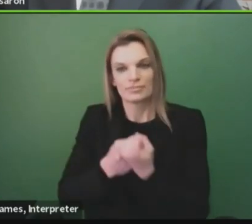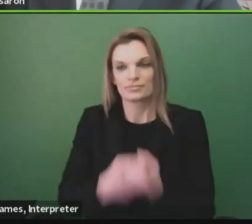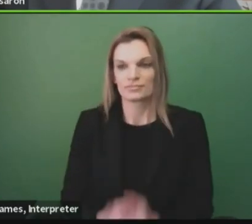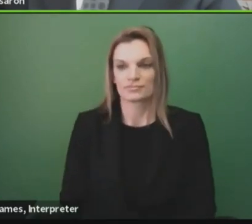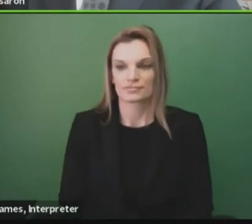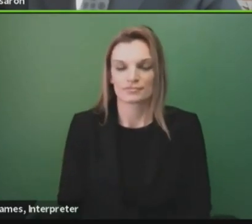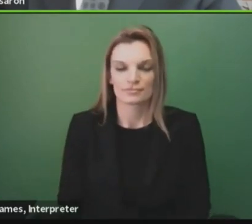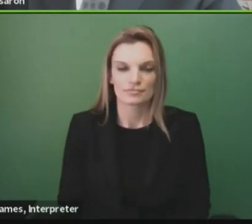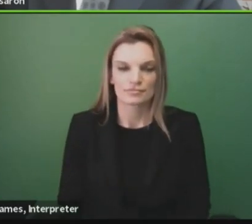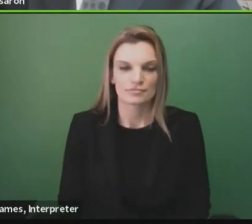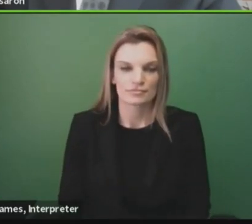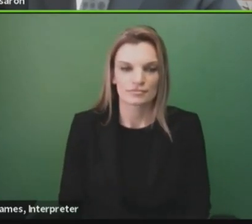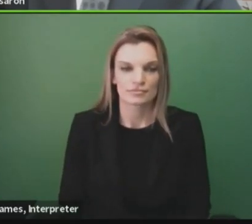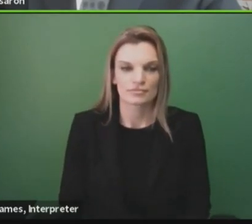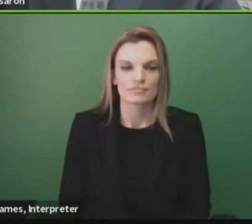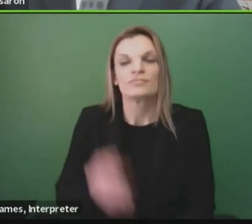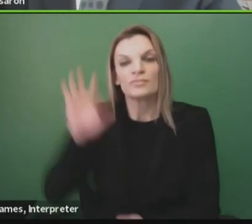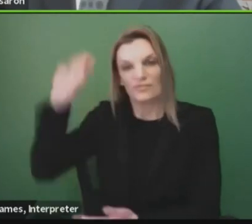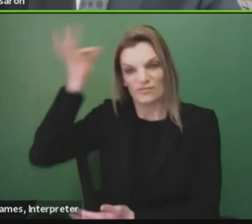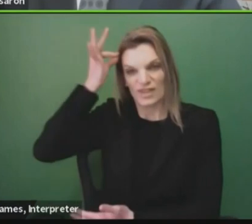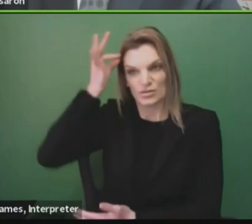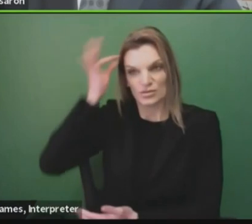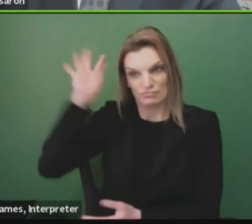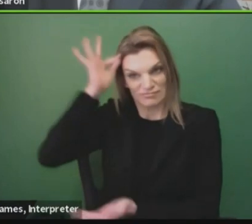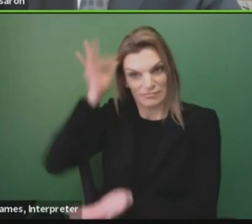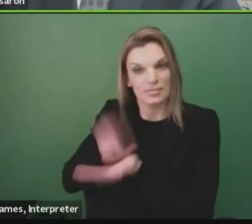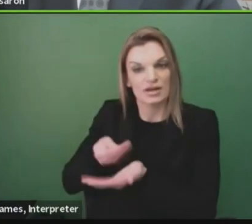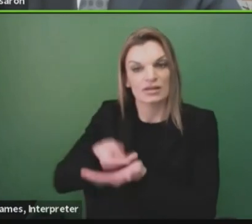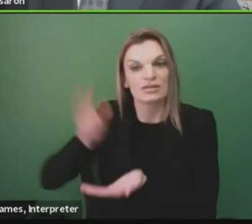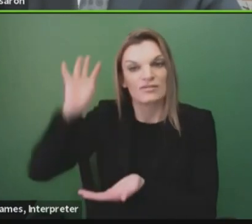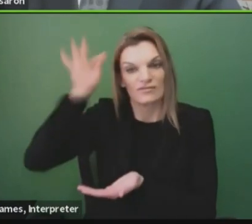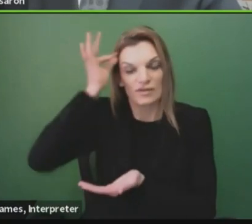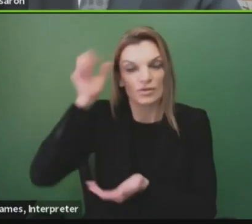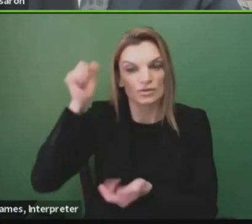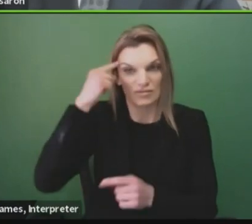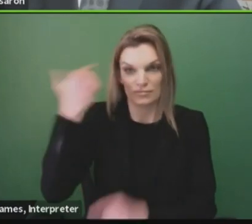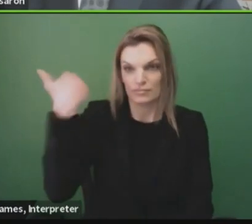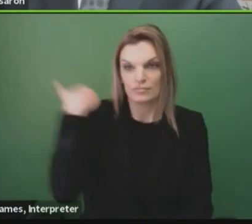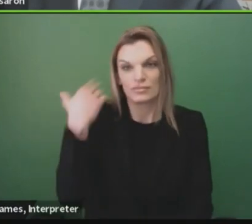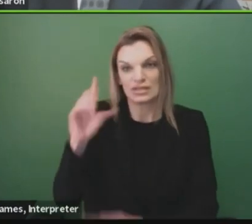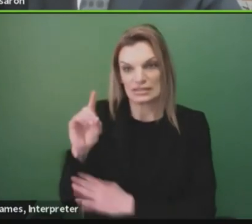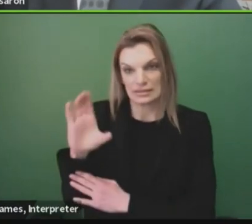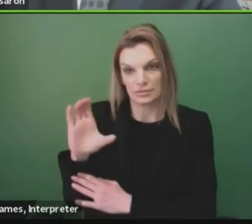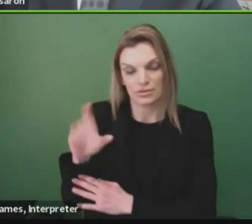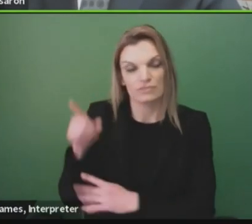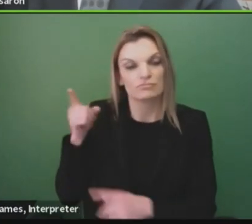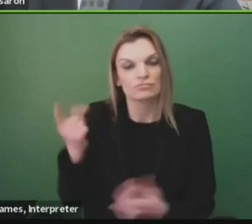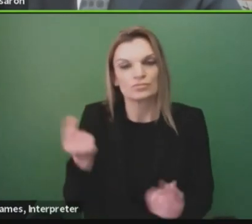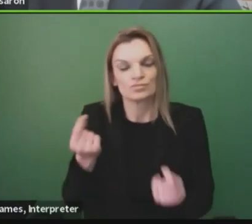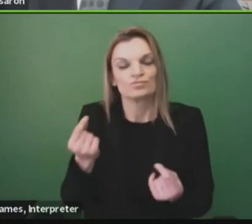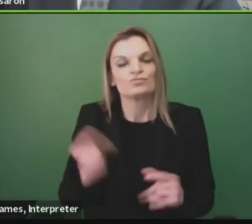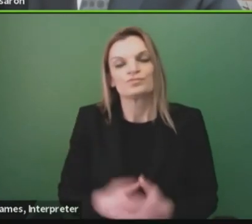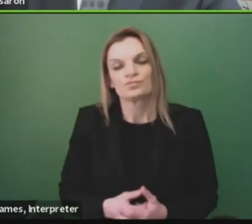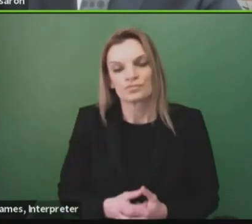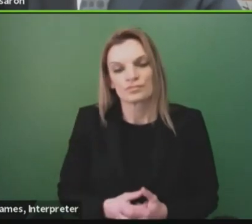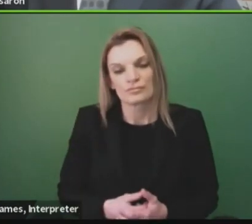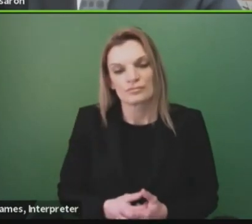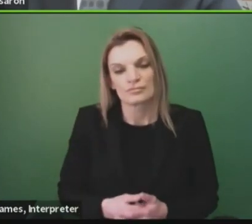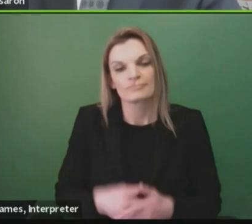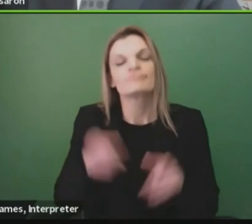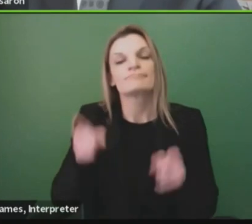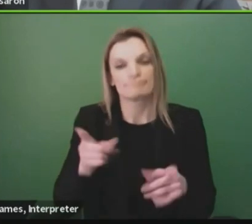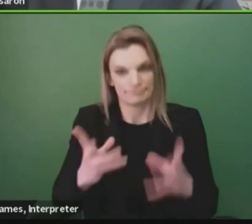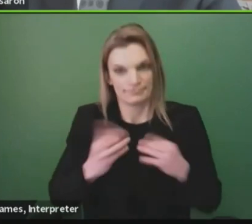Recovery Plan is federal funding. The federal government in December of last year adopted a major recovery bill,